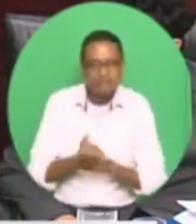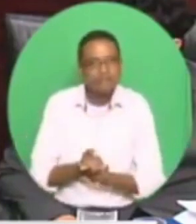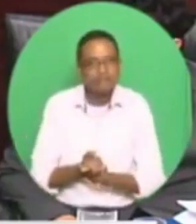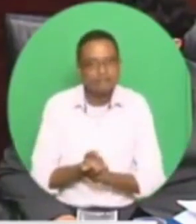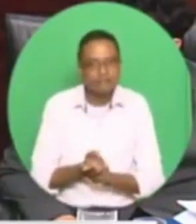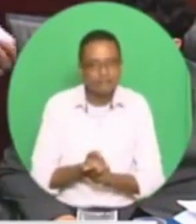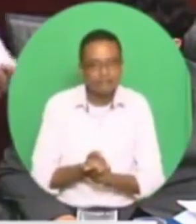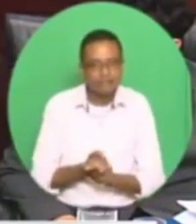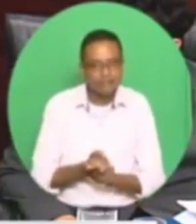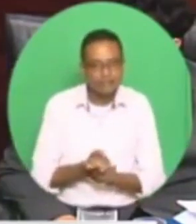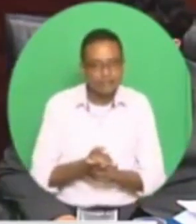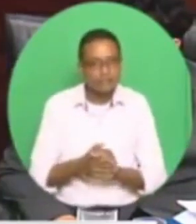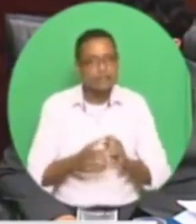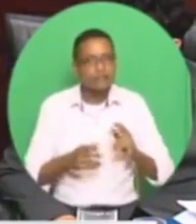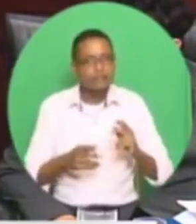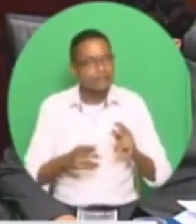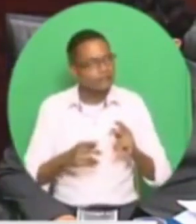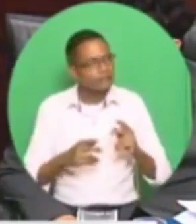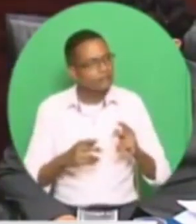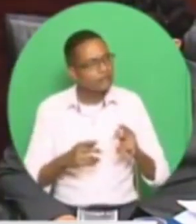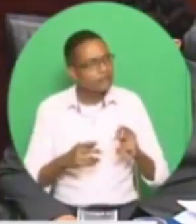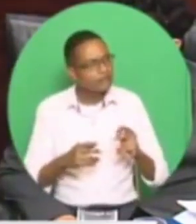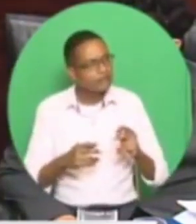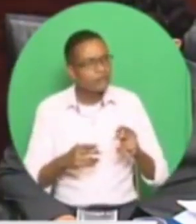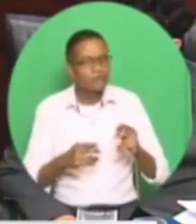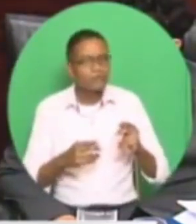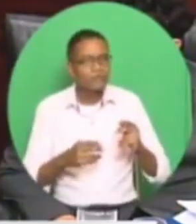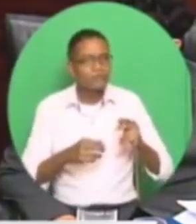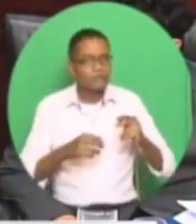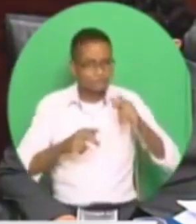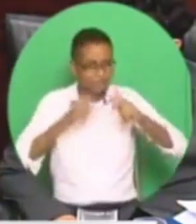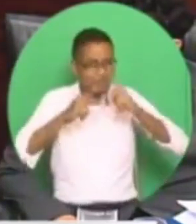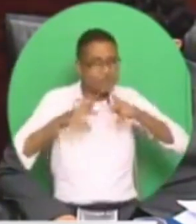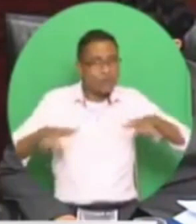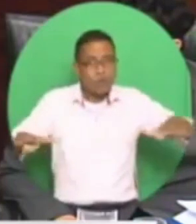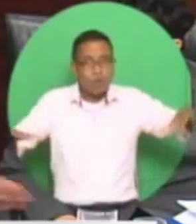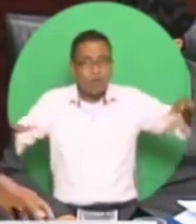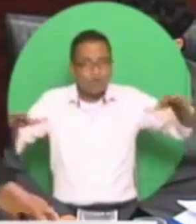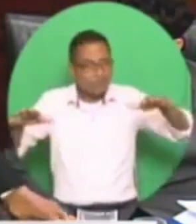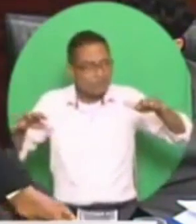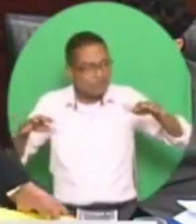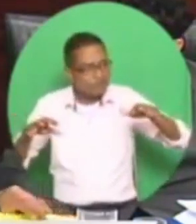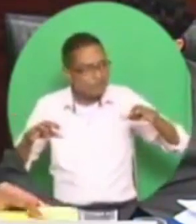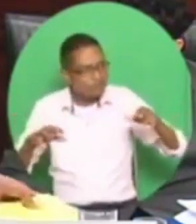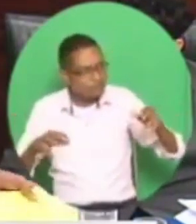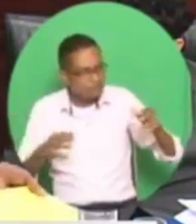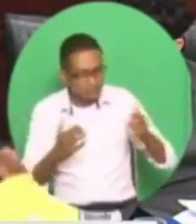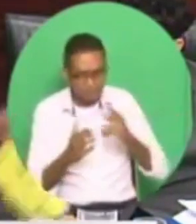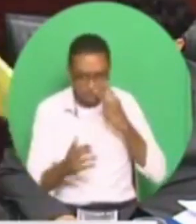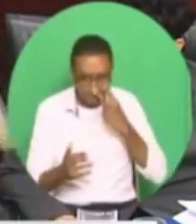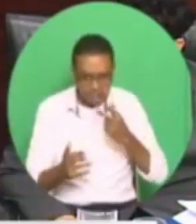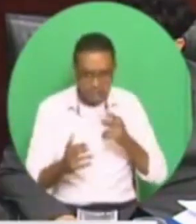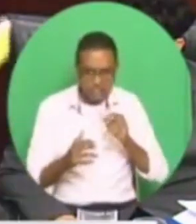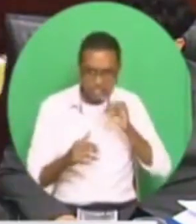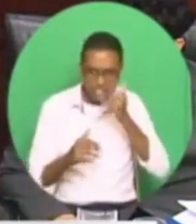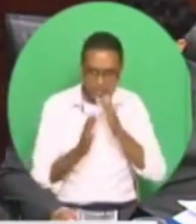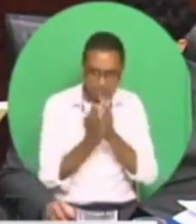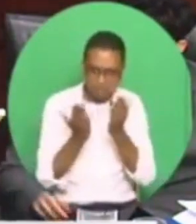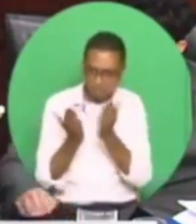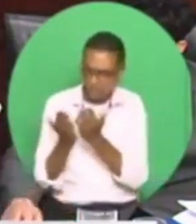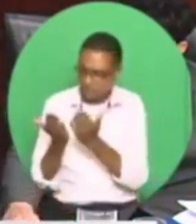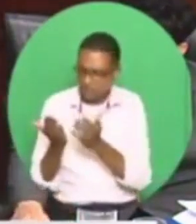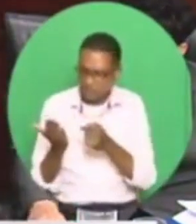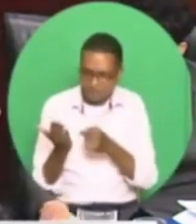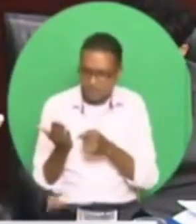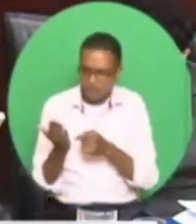appropriation, supplementation and so on. But when the national community and the international community get these yellow books, this is what they base